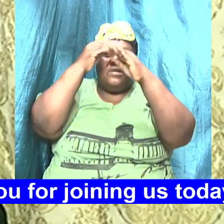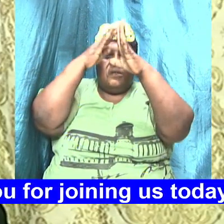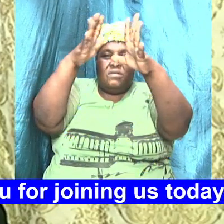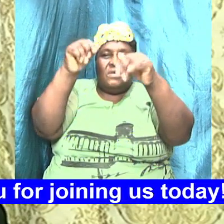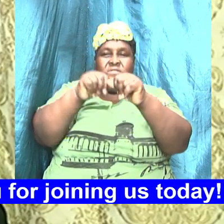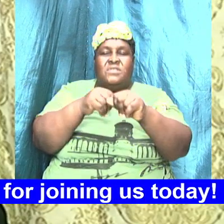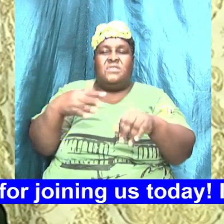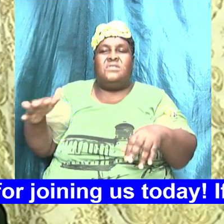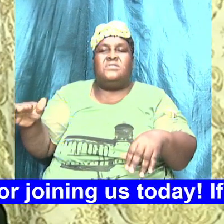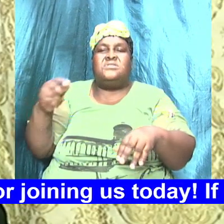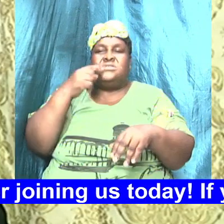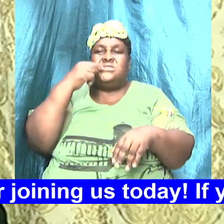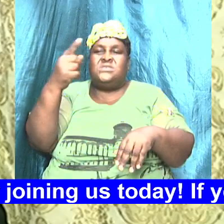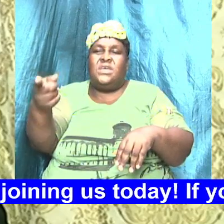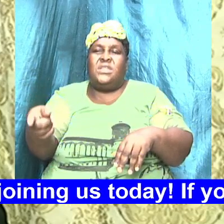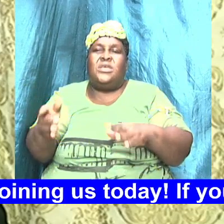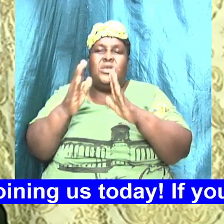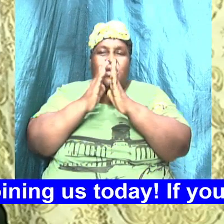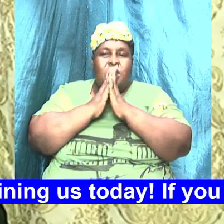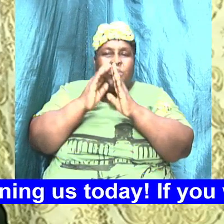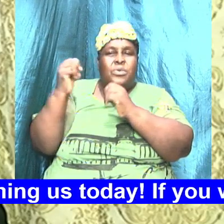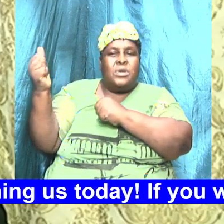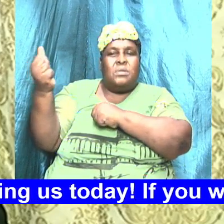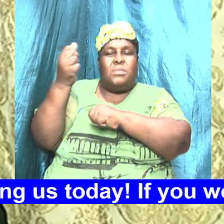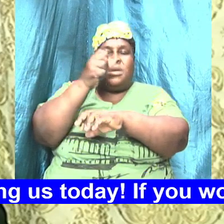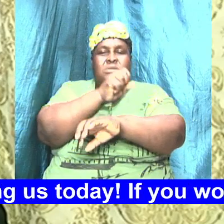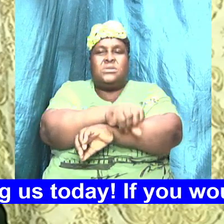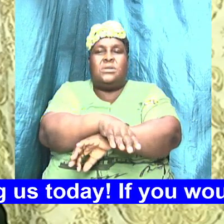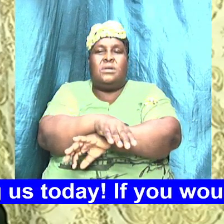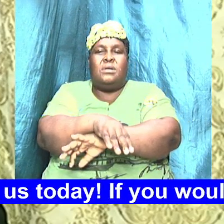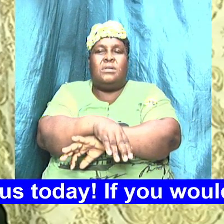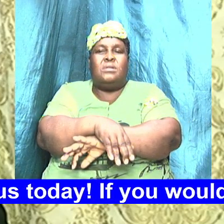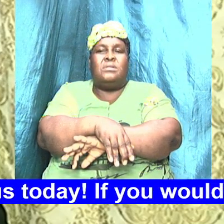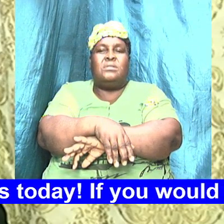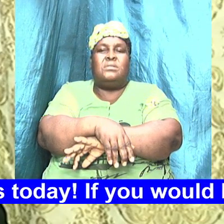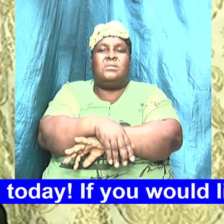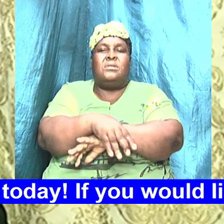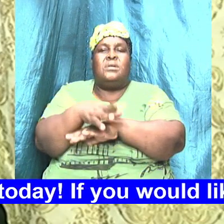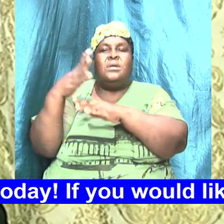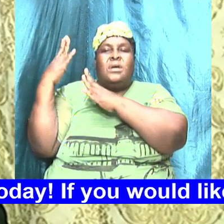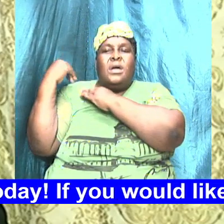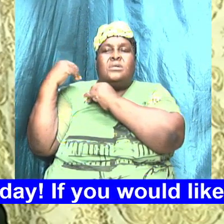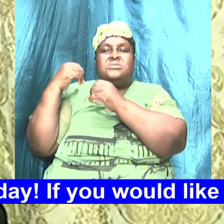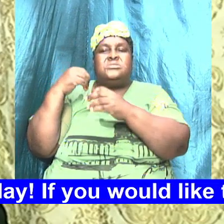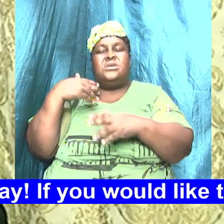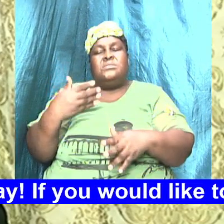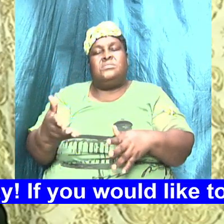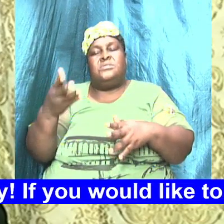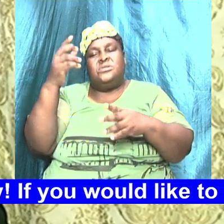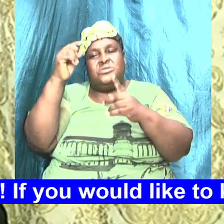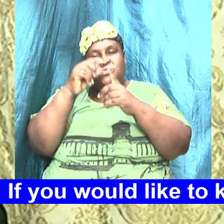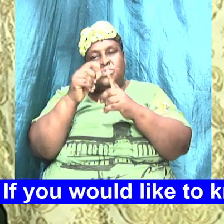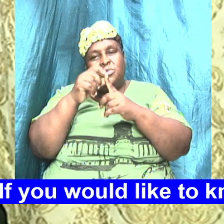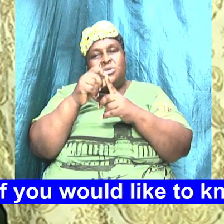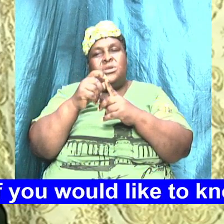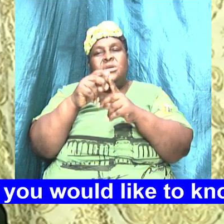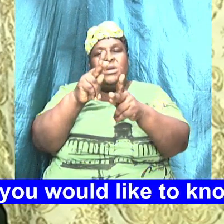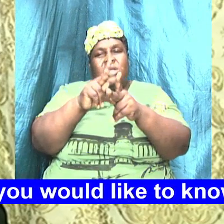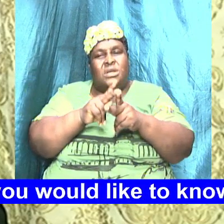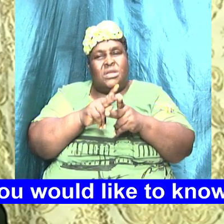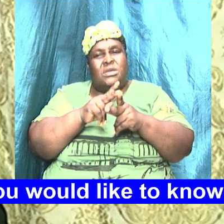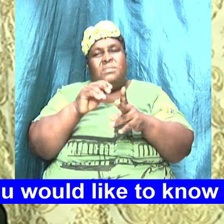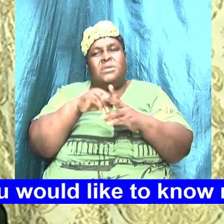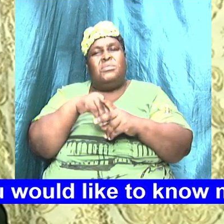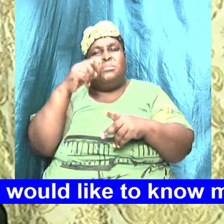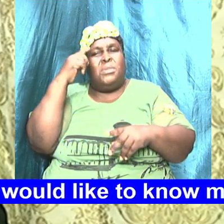That Was Said We Pray Mighty God That We Will Accept These Words Oh God And That We Will Keep Them